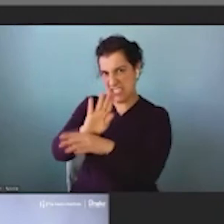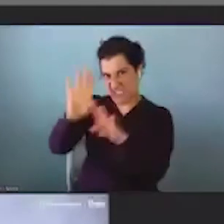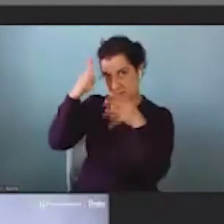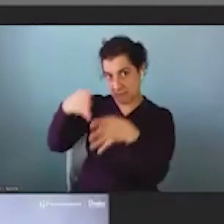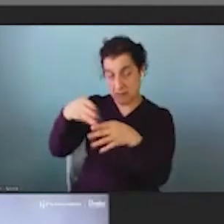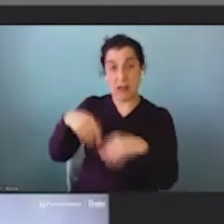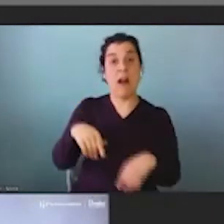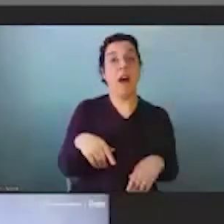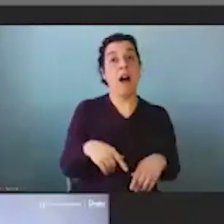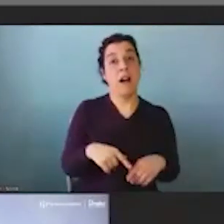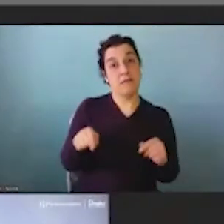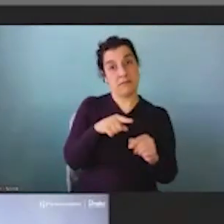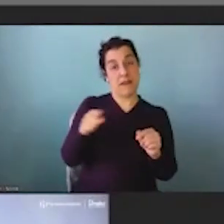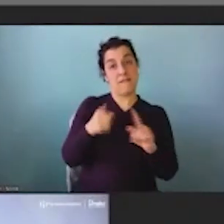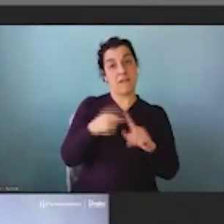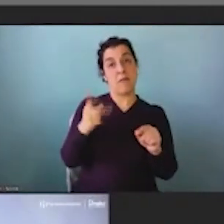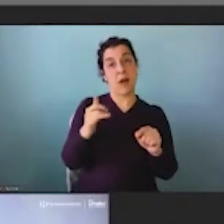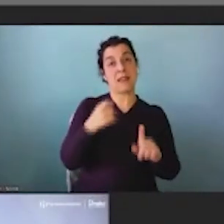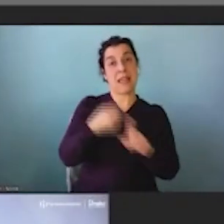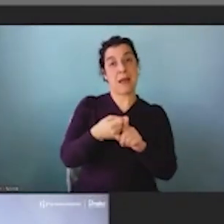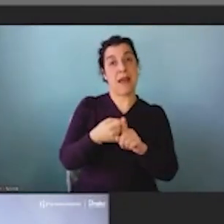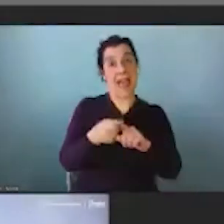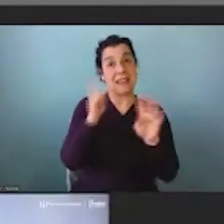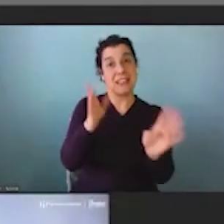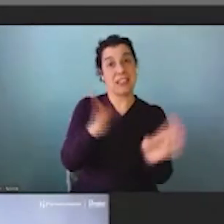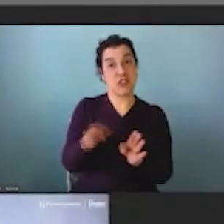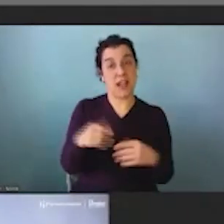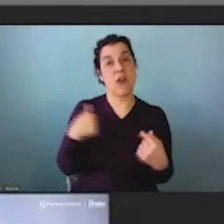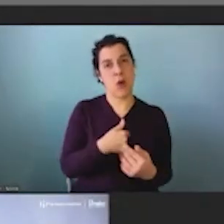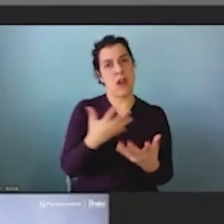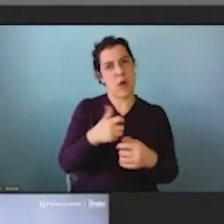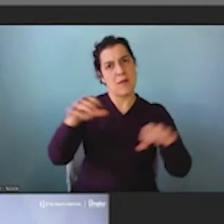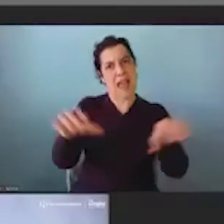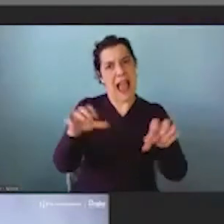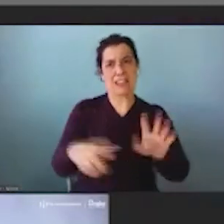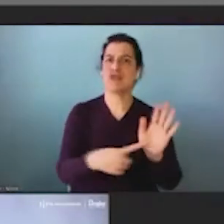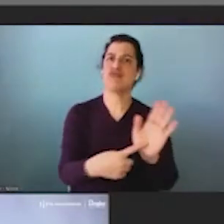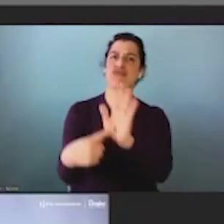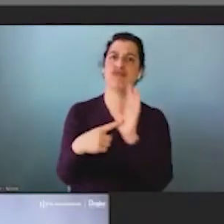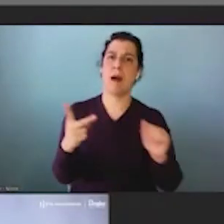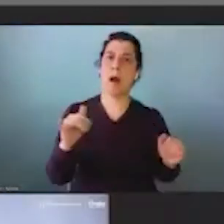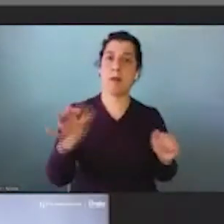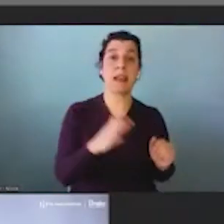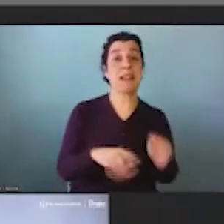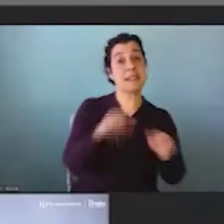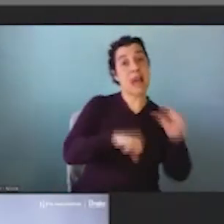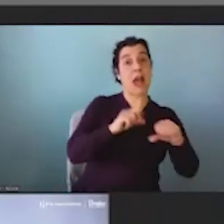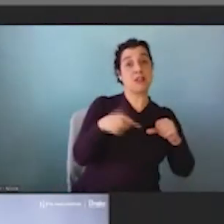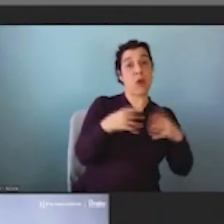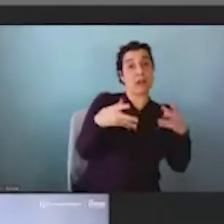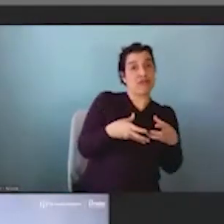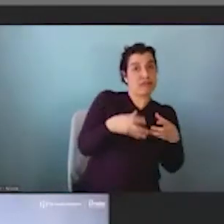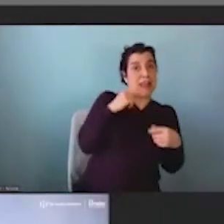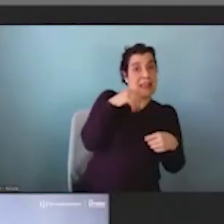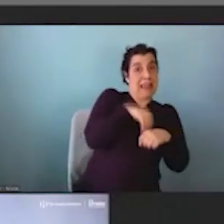out of the public impact initiative, which is that we want to be much more active about taking our science policy makers. Now,